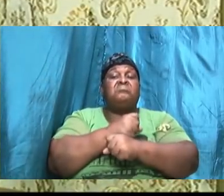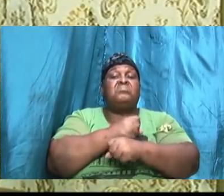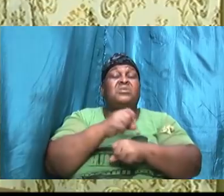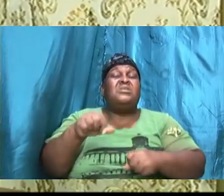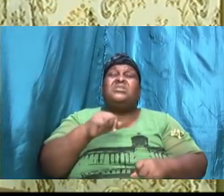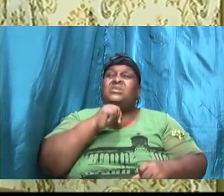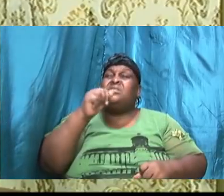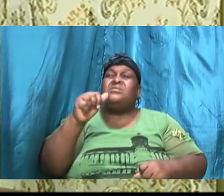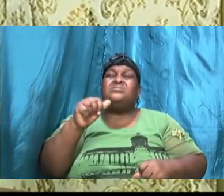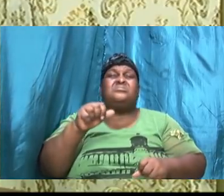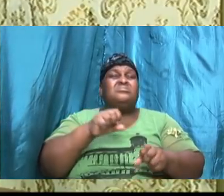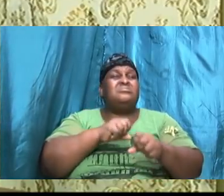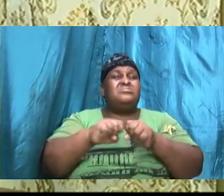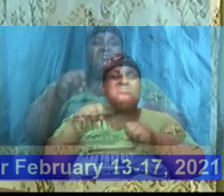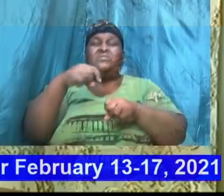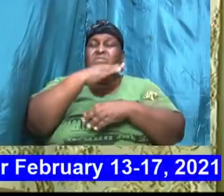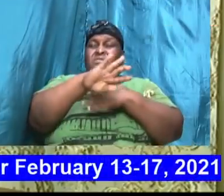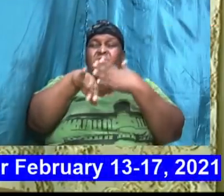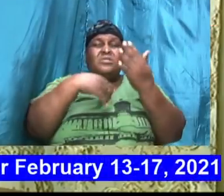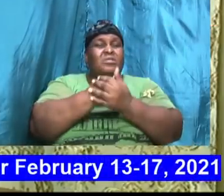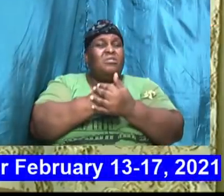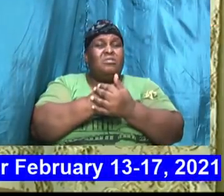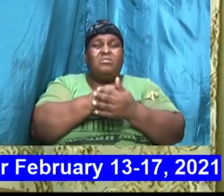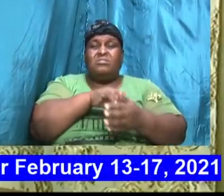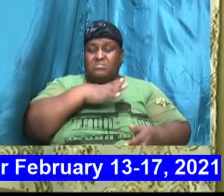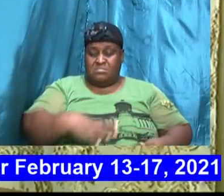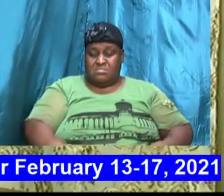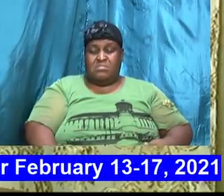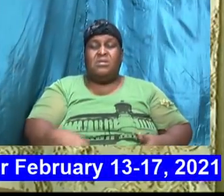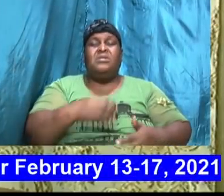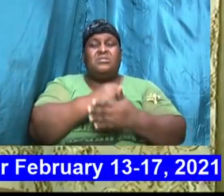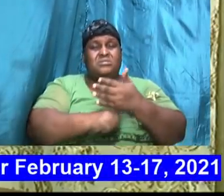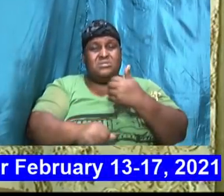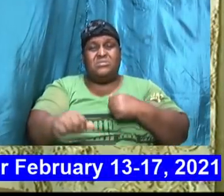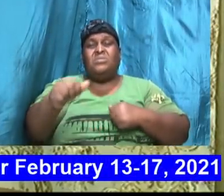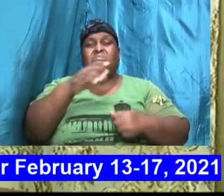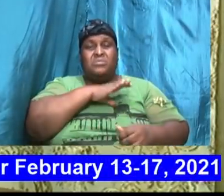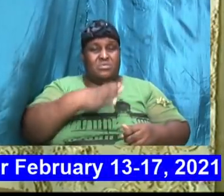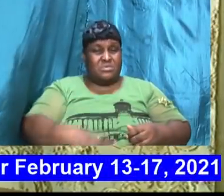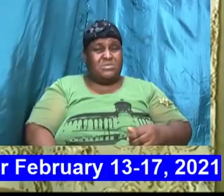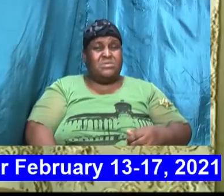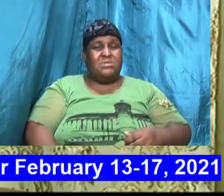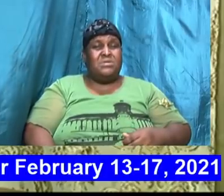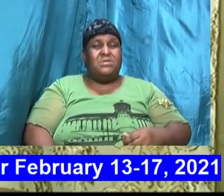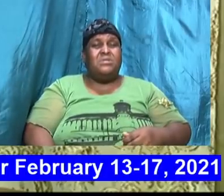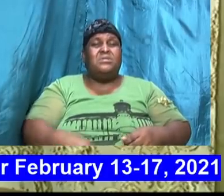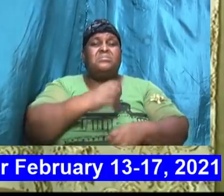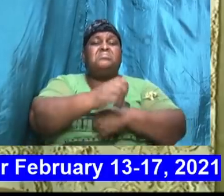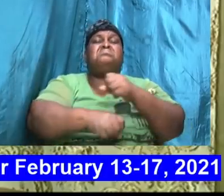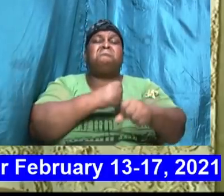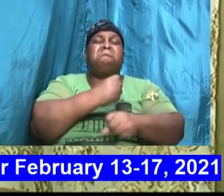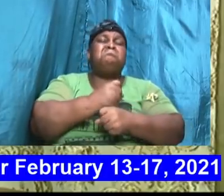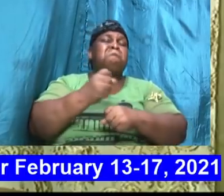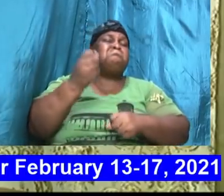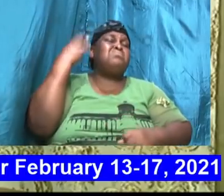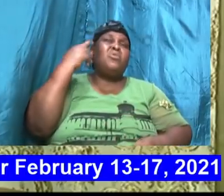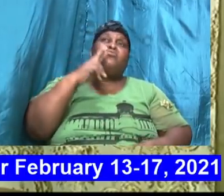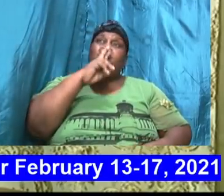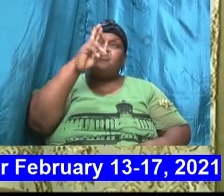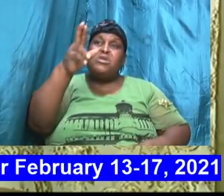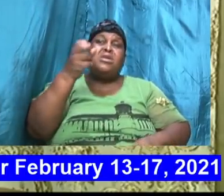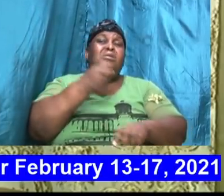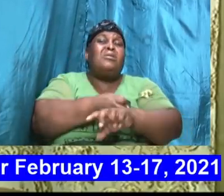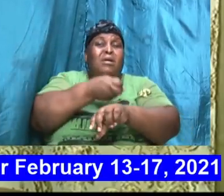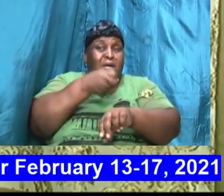all of the saints. For some saints, it has, last year was a really, really rough year.